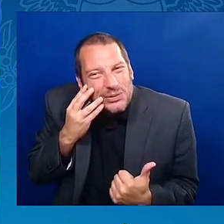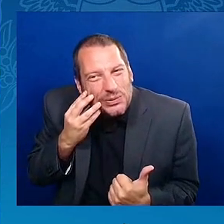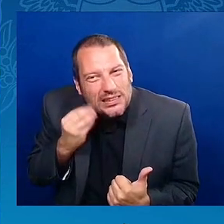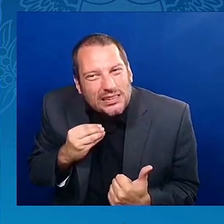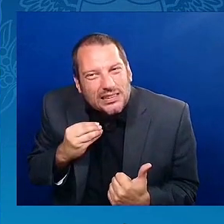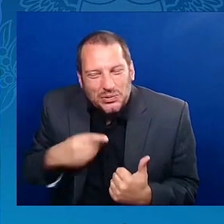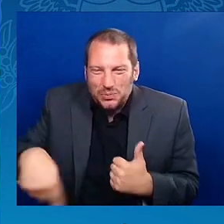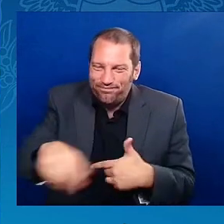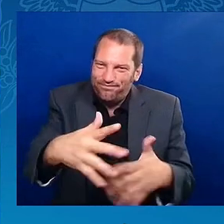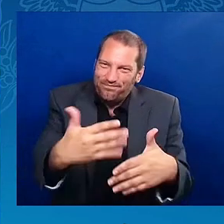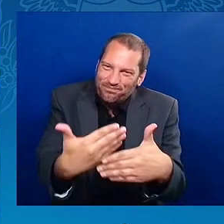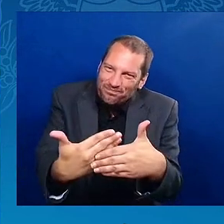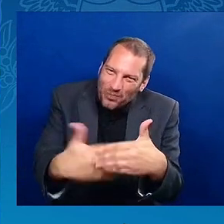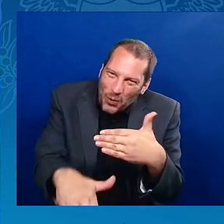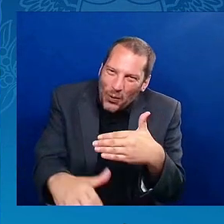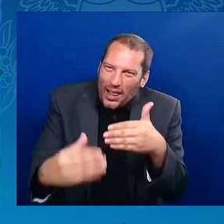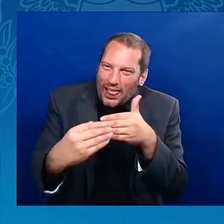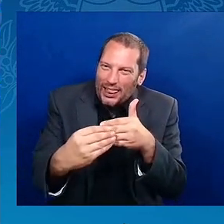you. We need you.